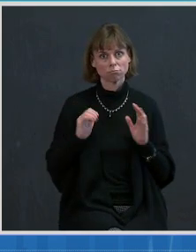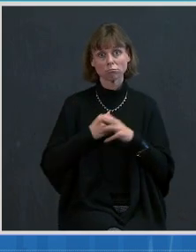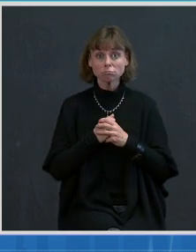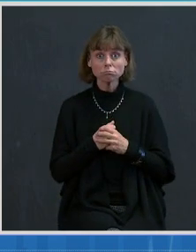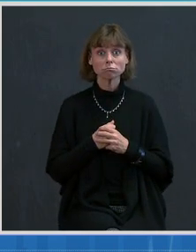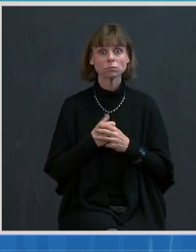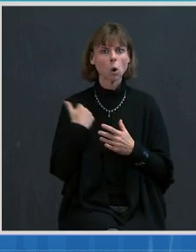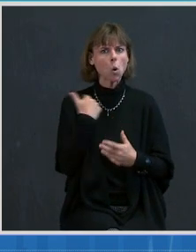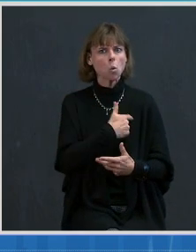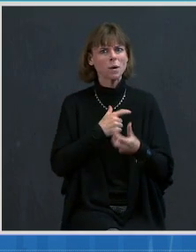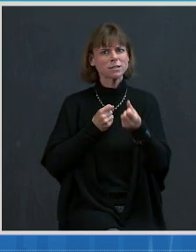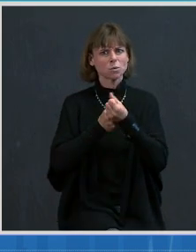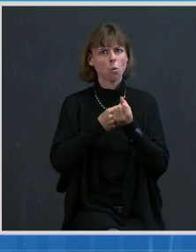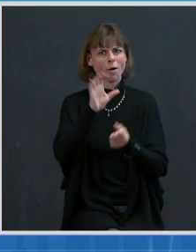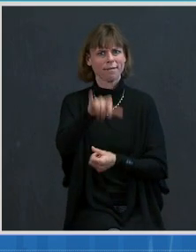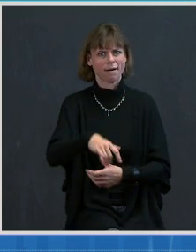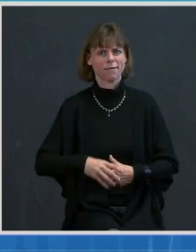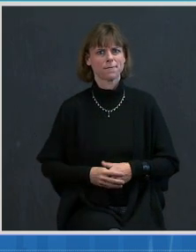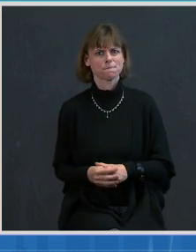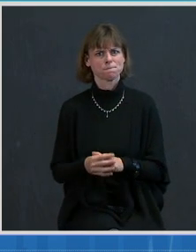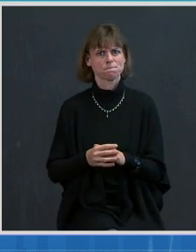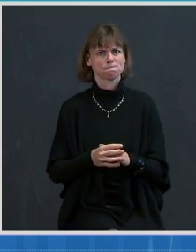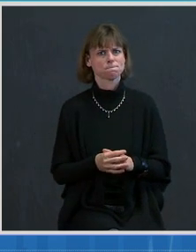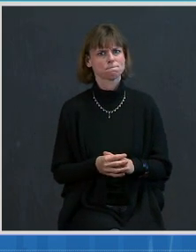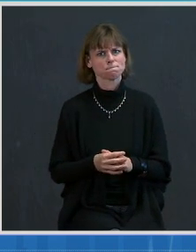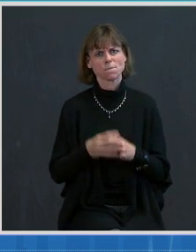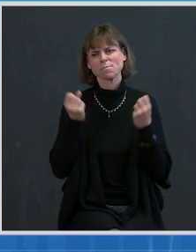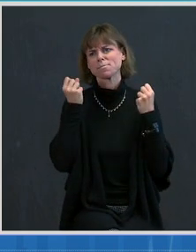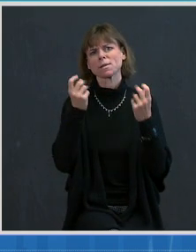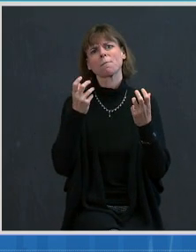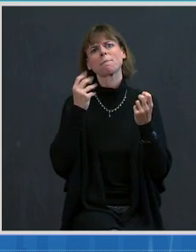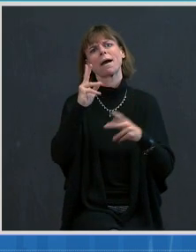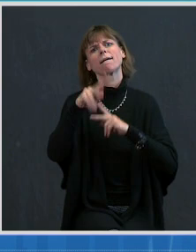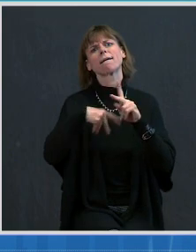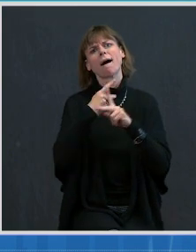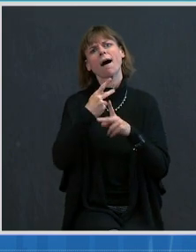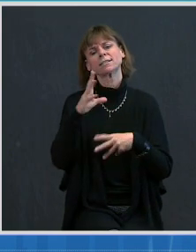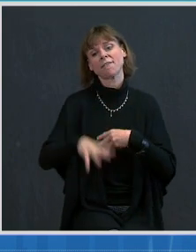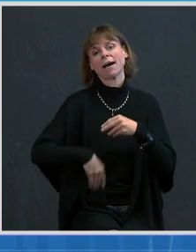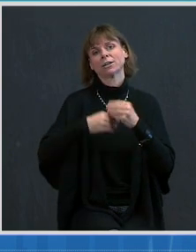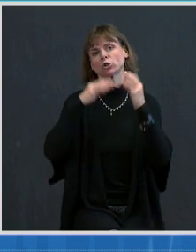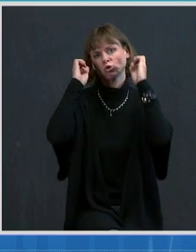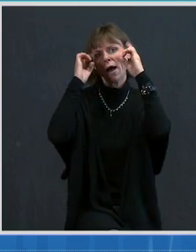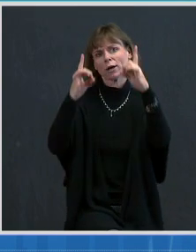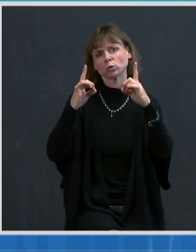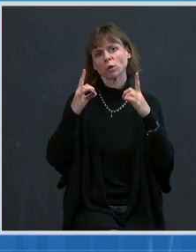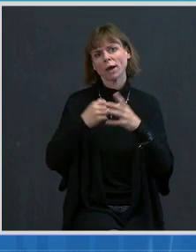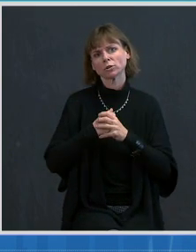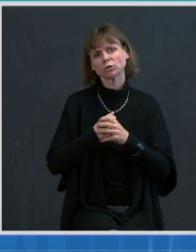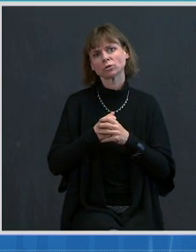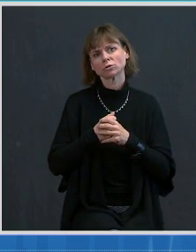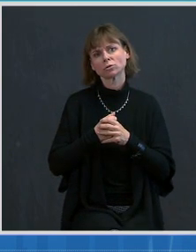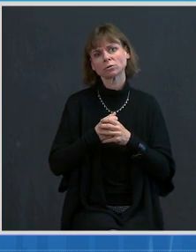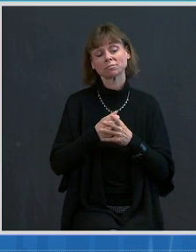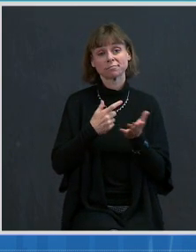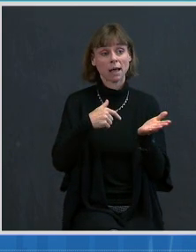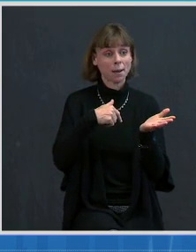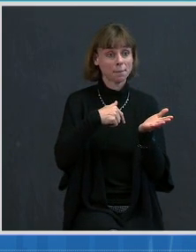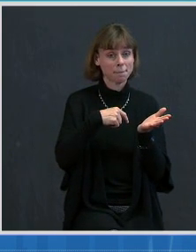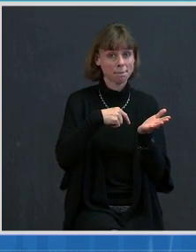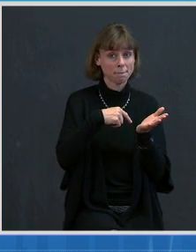supporting that effort with all kinds of additional education efforts, including some paid efforts, including